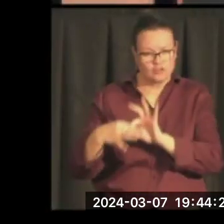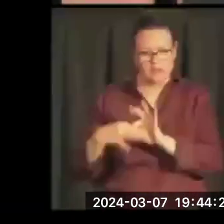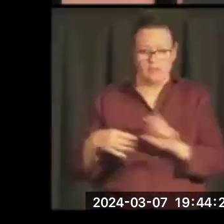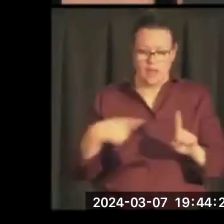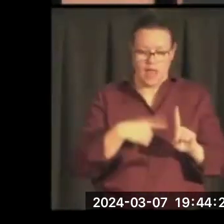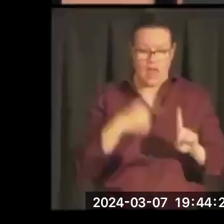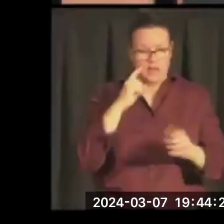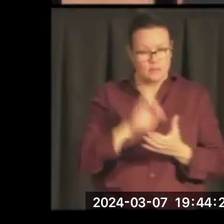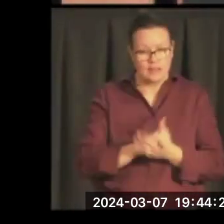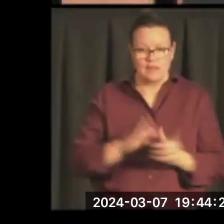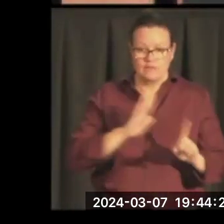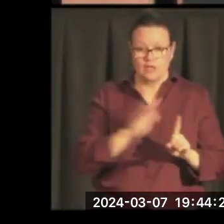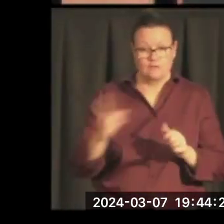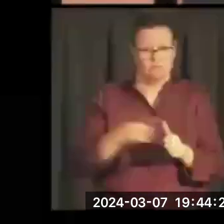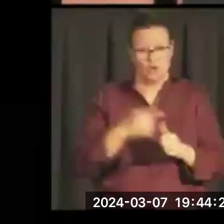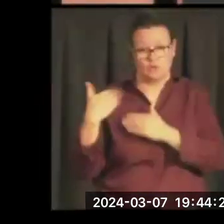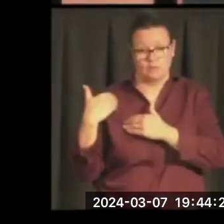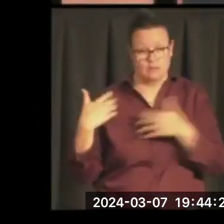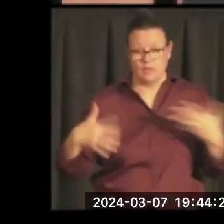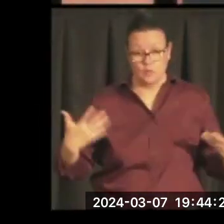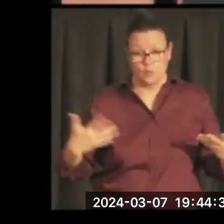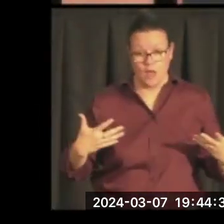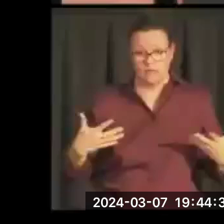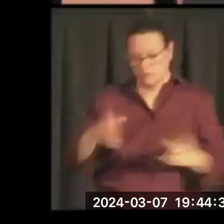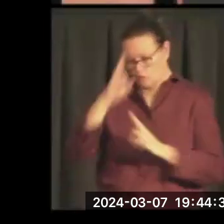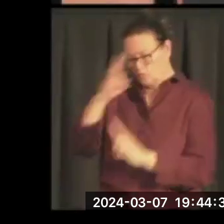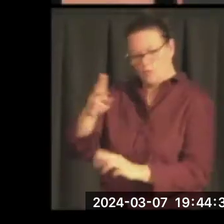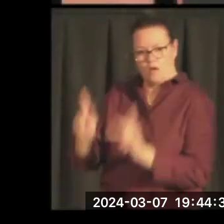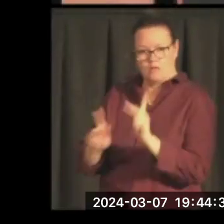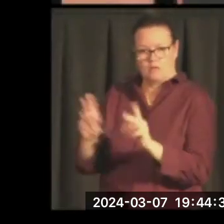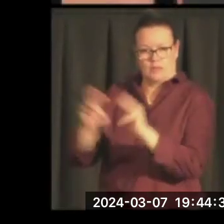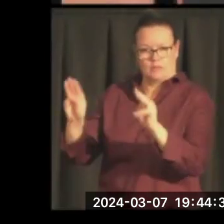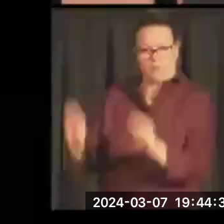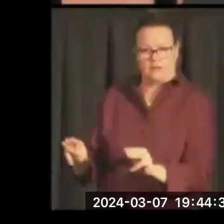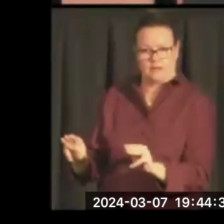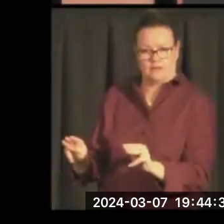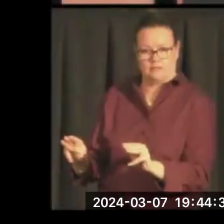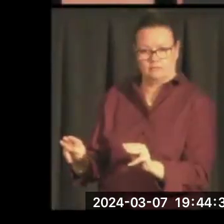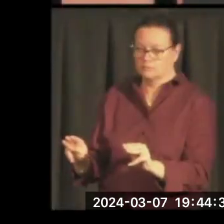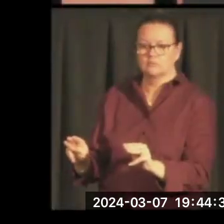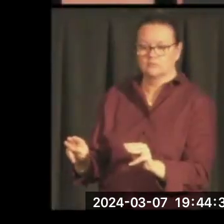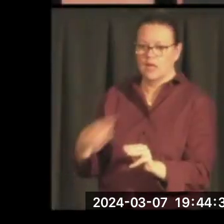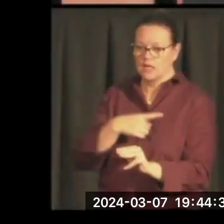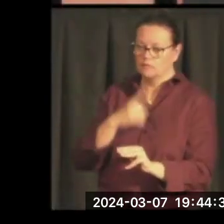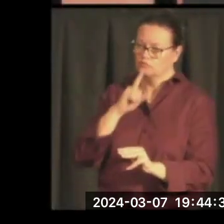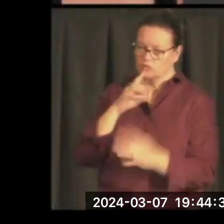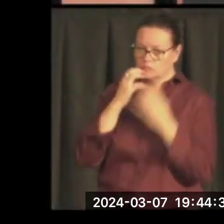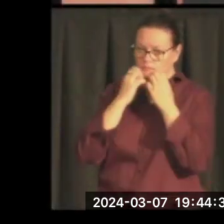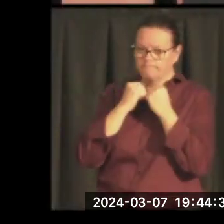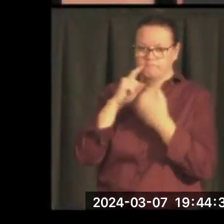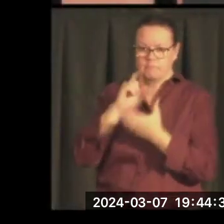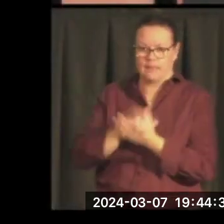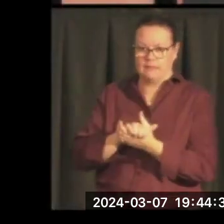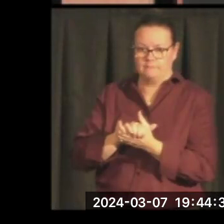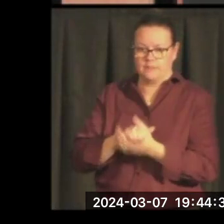to the people of Montana. And he took that seriously. And the other thing that was so interesting about it, in my